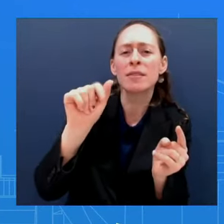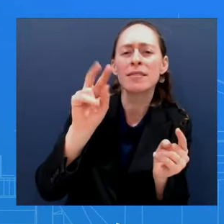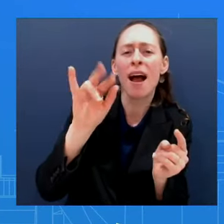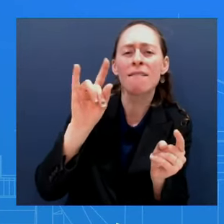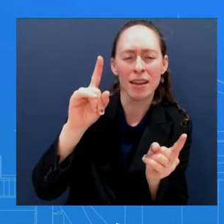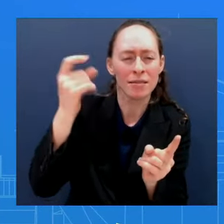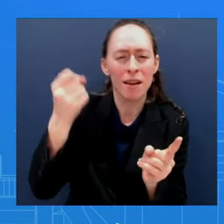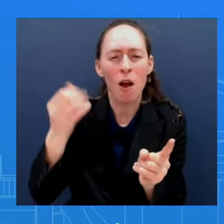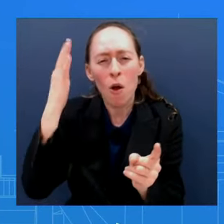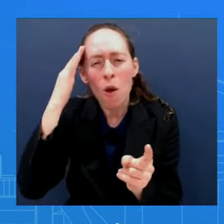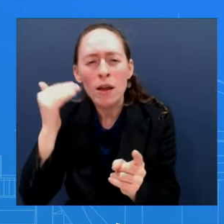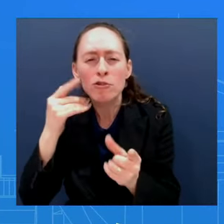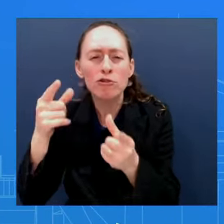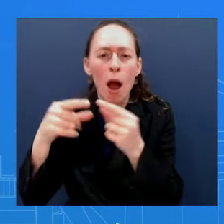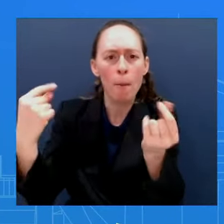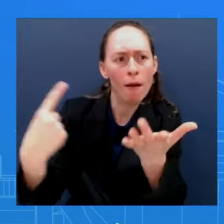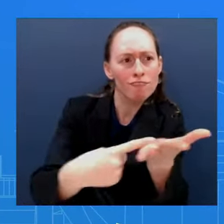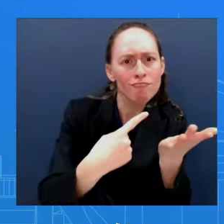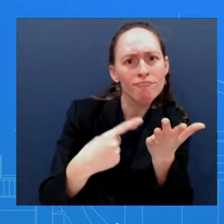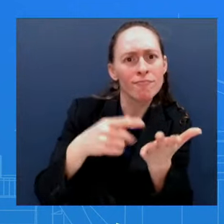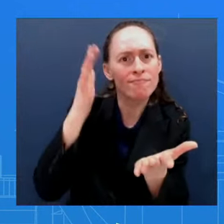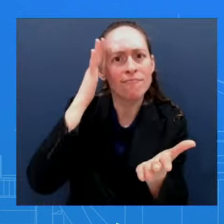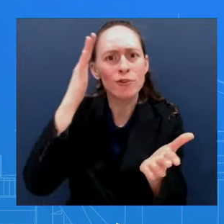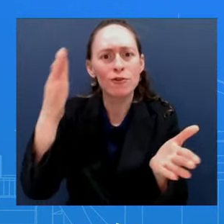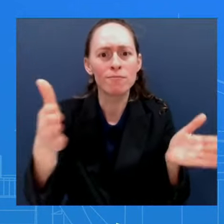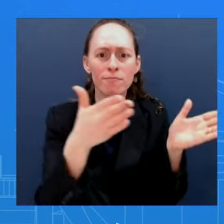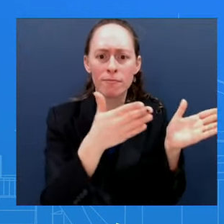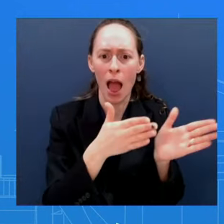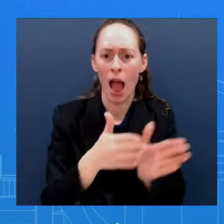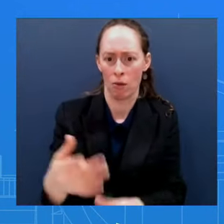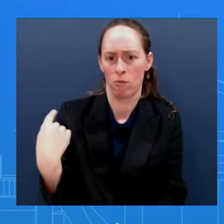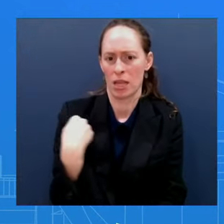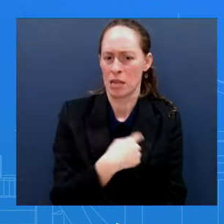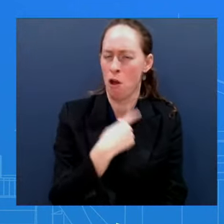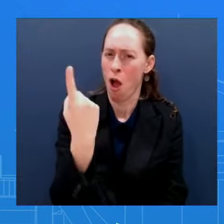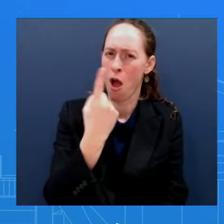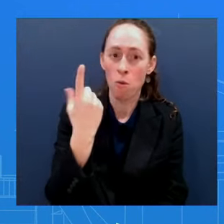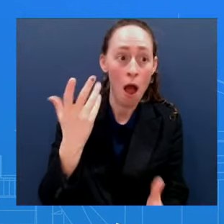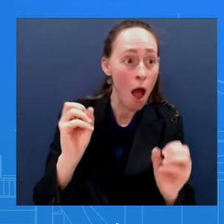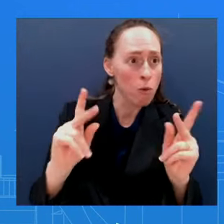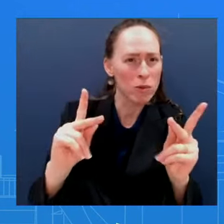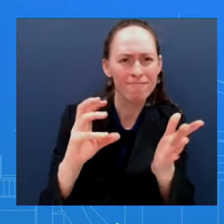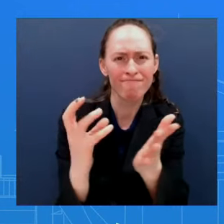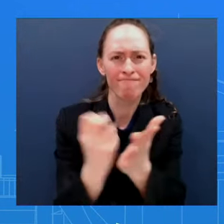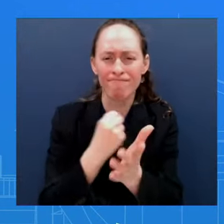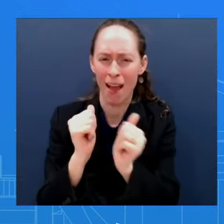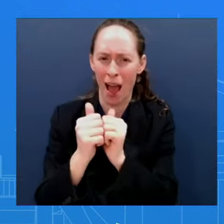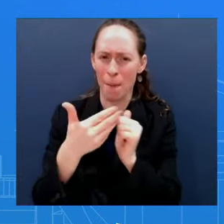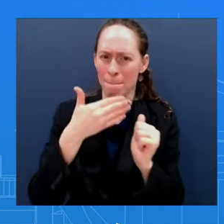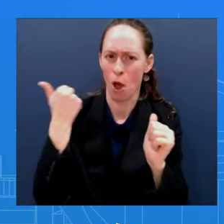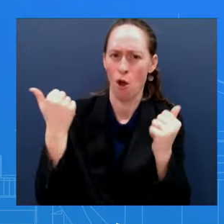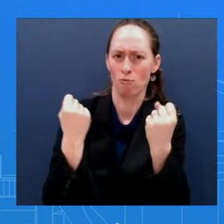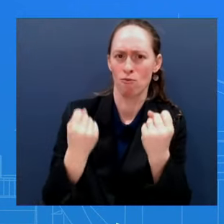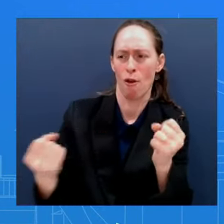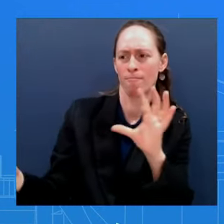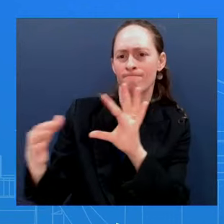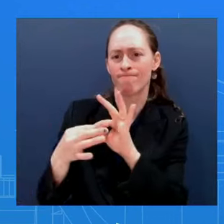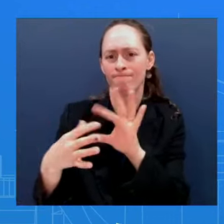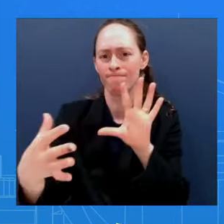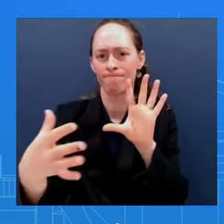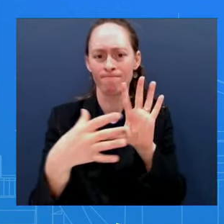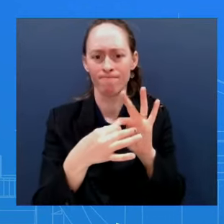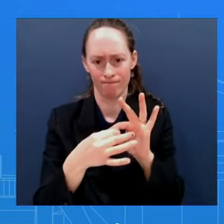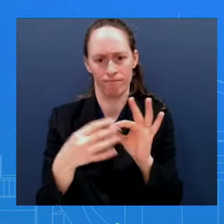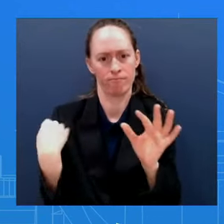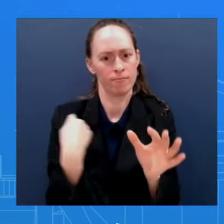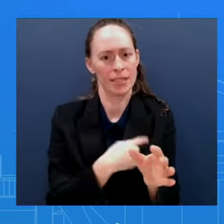trilateral cooperation in a much better place than it's ever been I could go on and on, including adding capabilities in and around the Korean